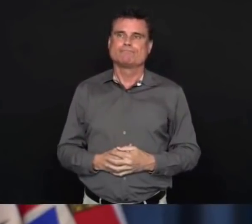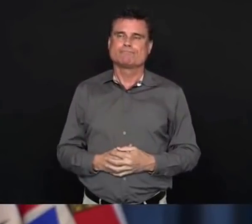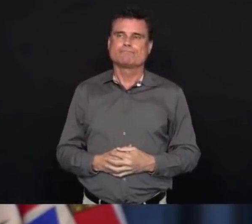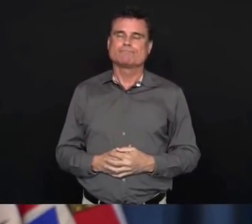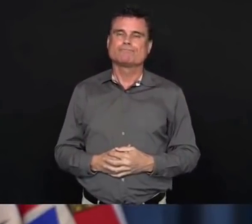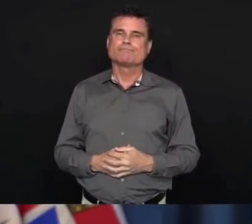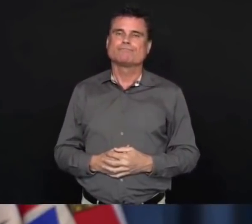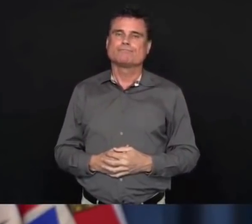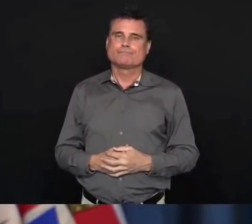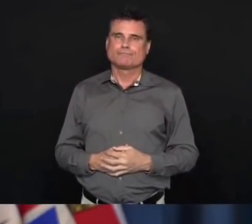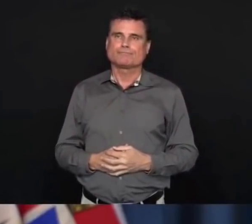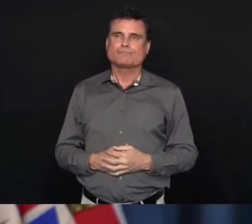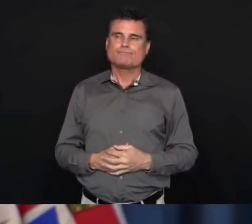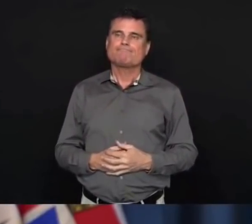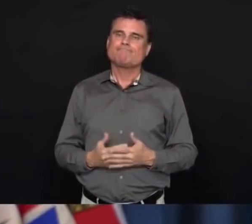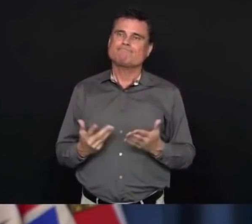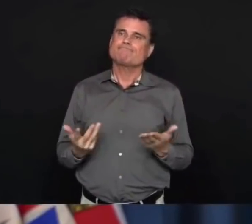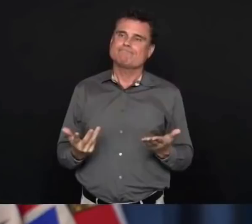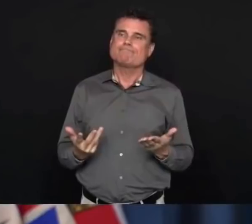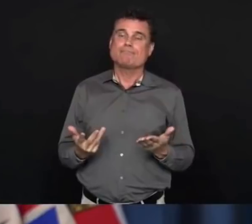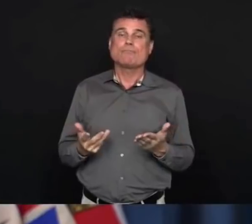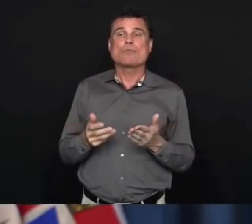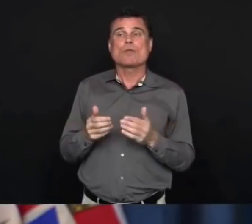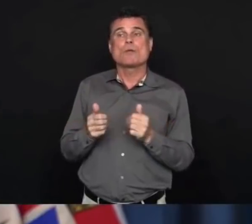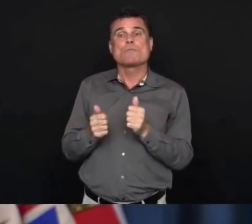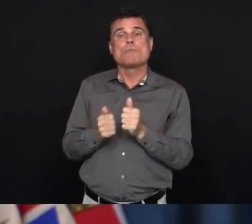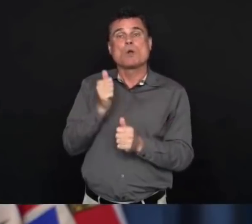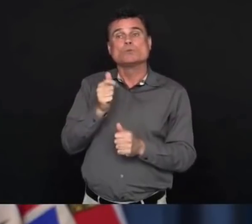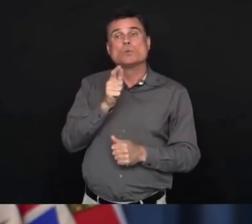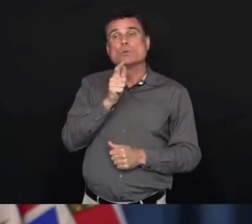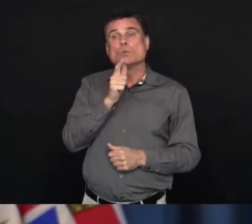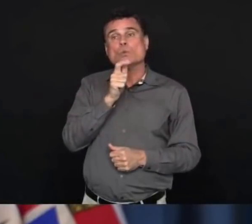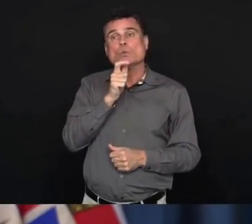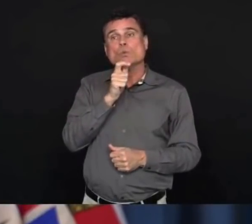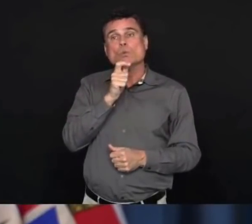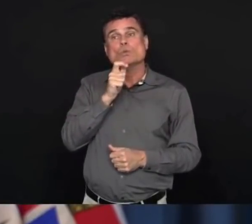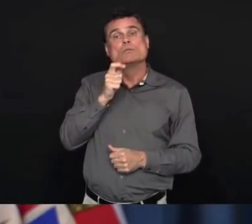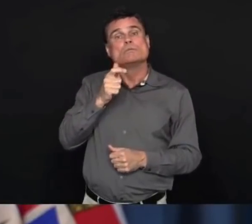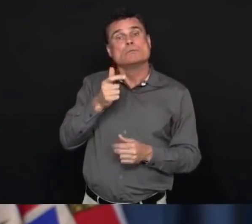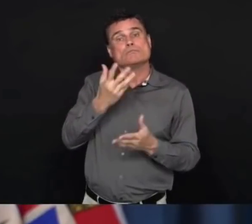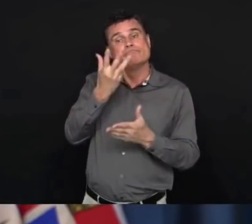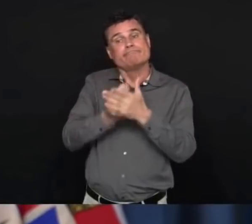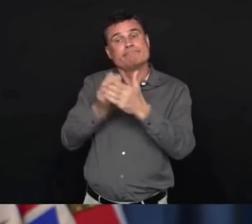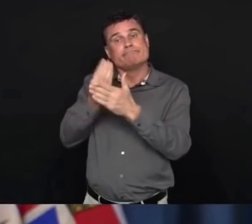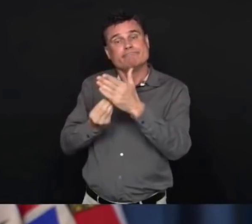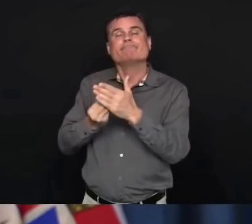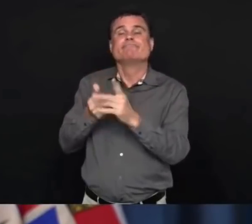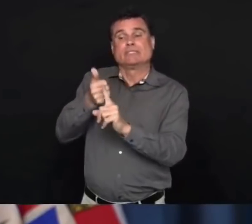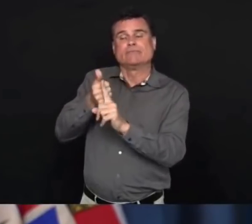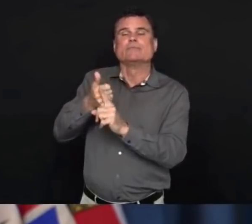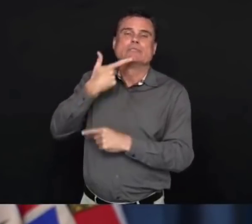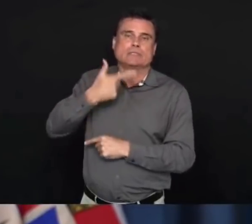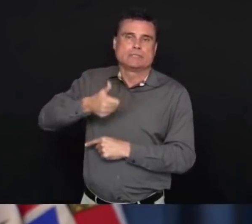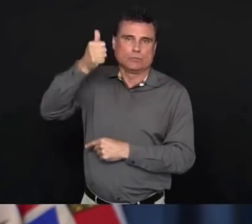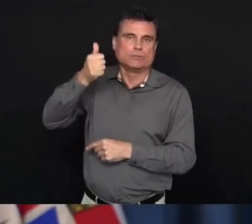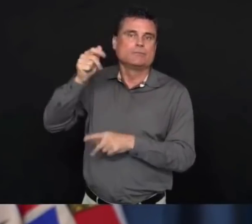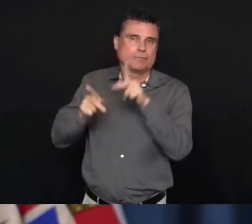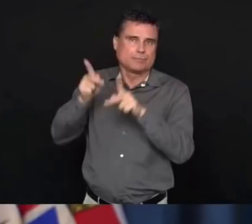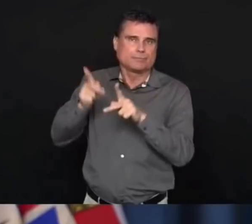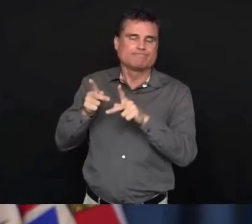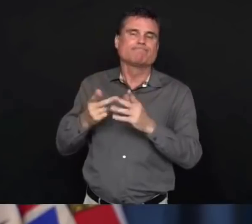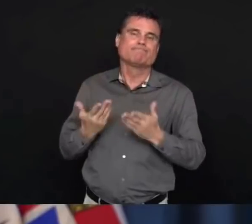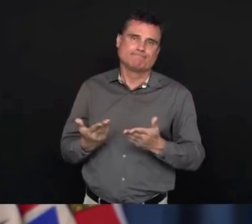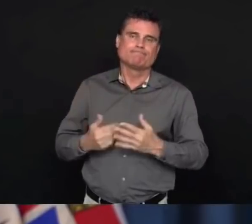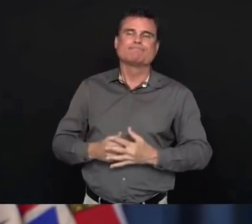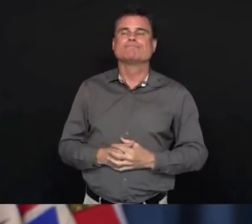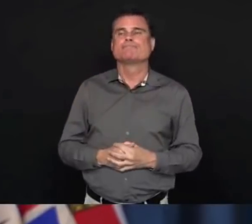the first two deaths in Amica Edgemont, one of the long-term care homes that has been experiencing one of the outbreaks.